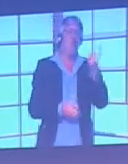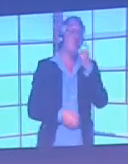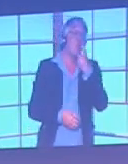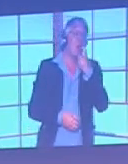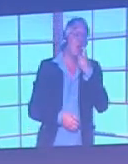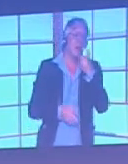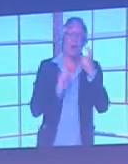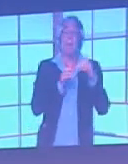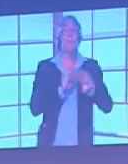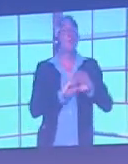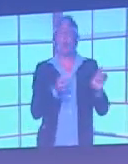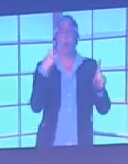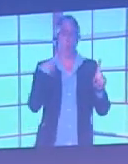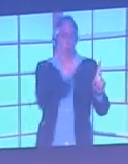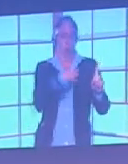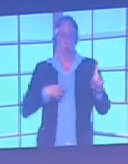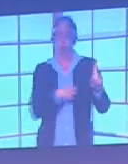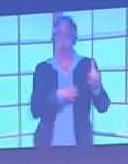-block kit, Liverpool.